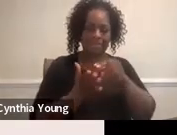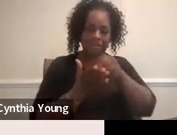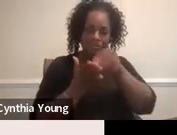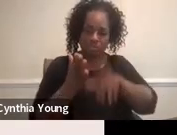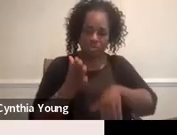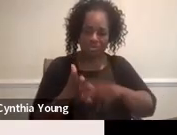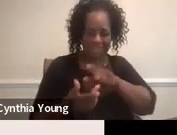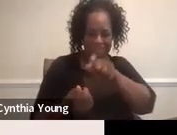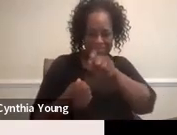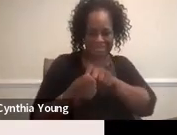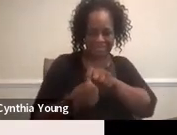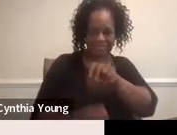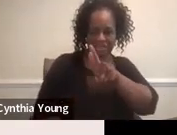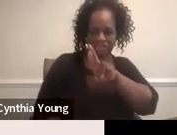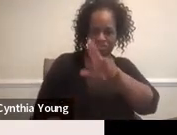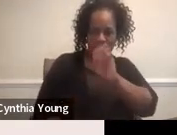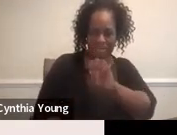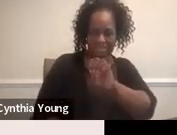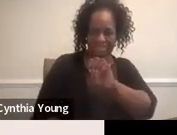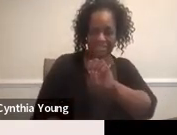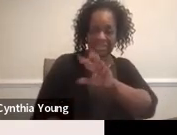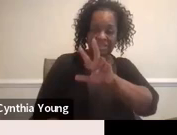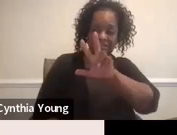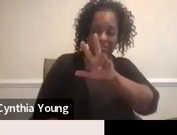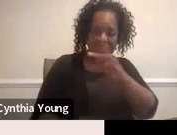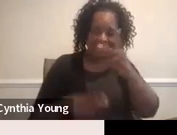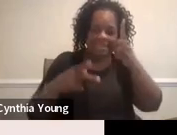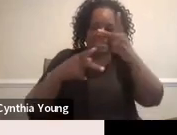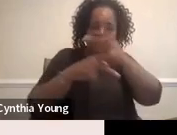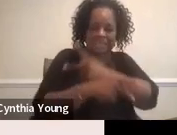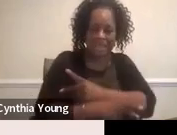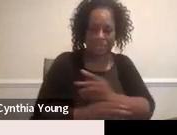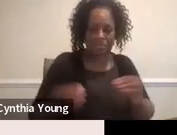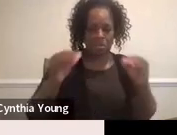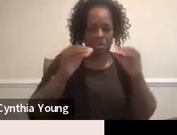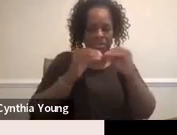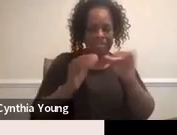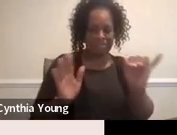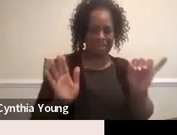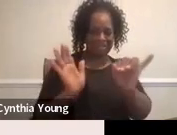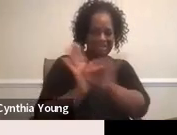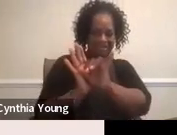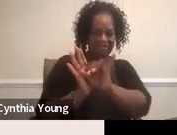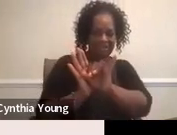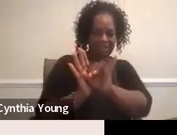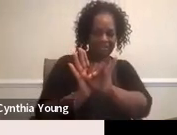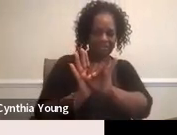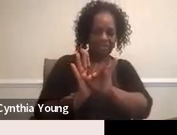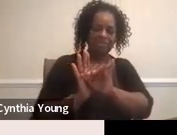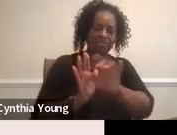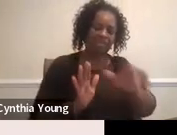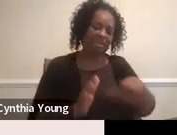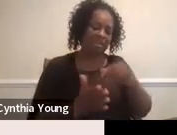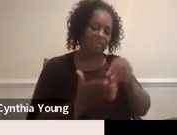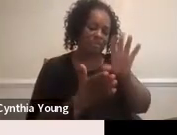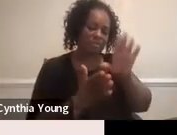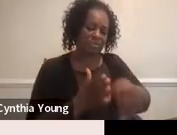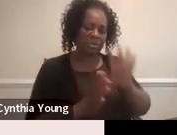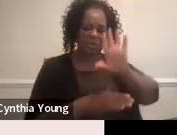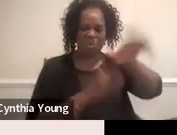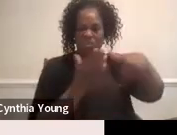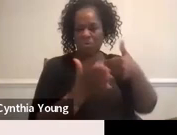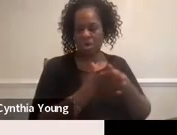this race or ethnicity are three times more likely to be identified than students overall